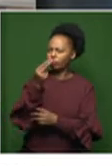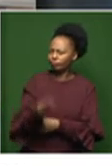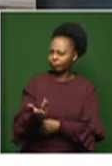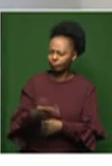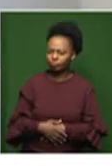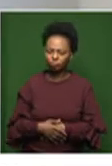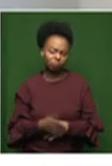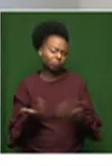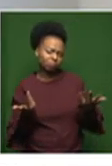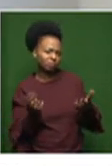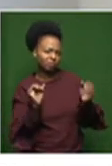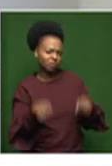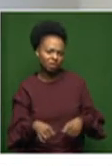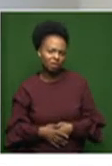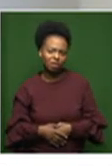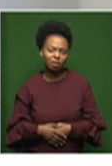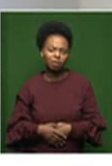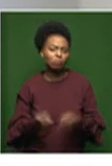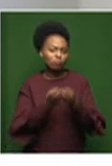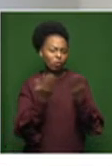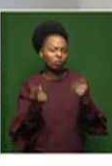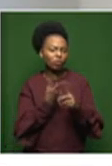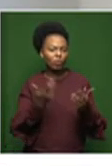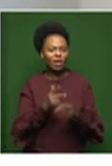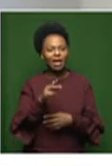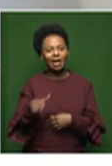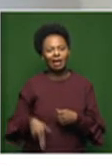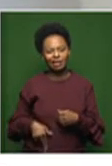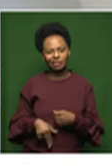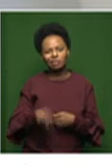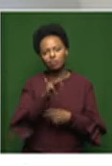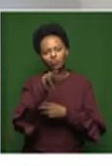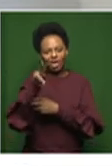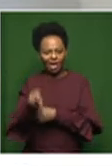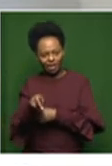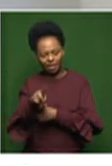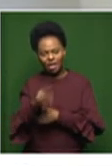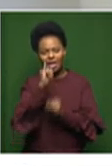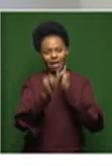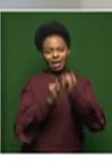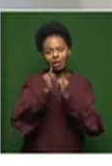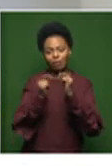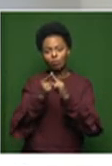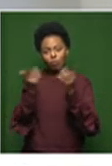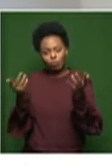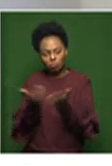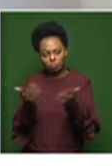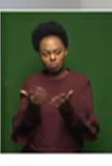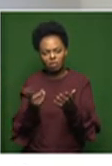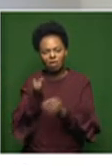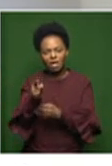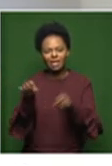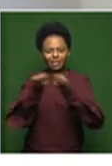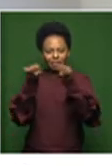Yeah, so four of the artists are from Guns N' Rain. And then 11 of the artists currently have